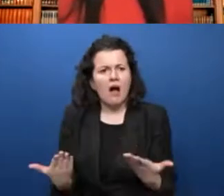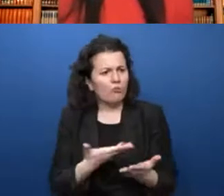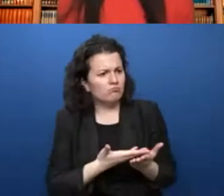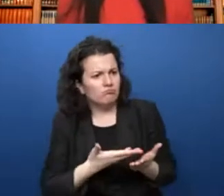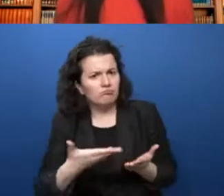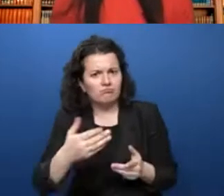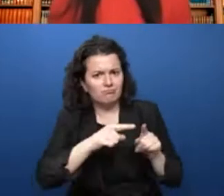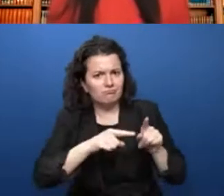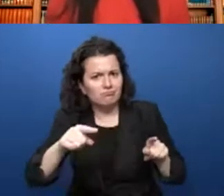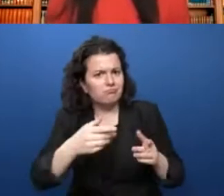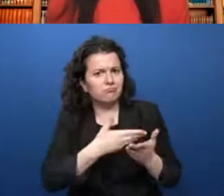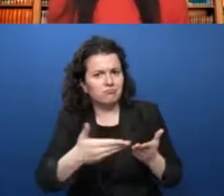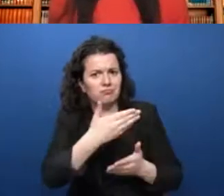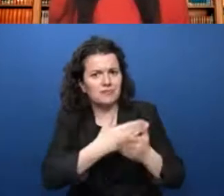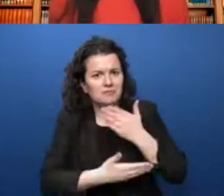technology?